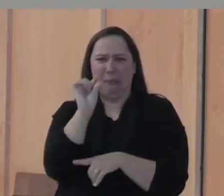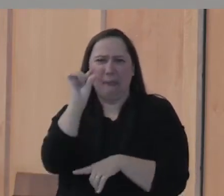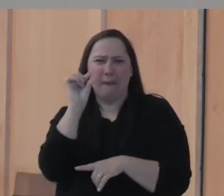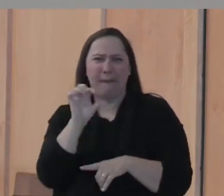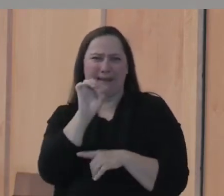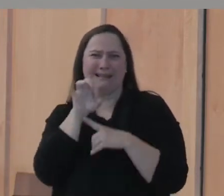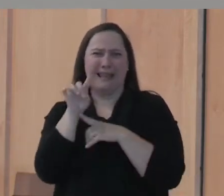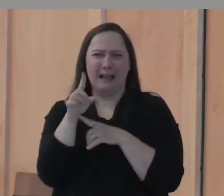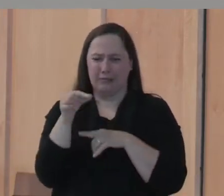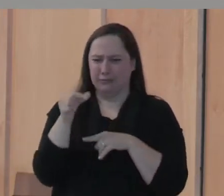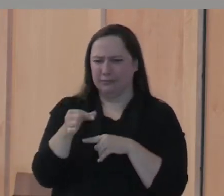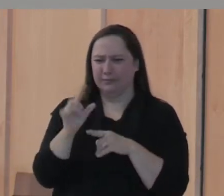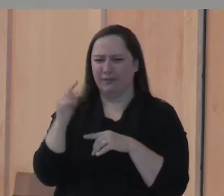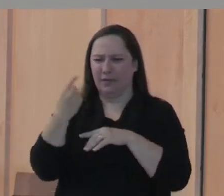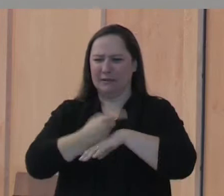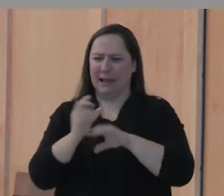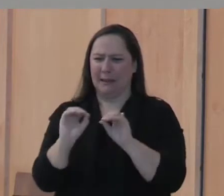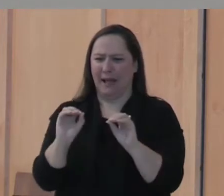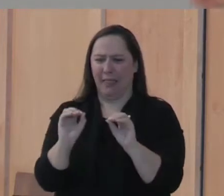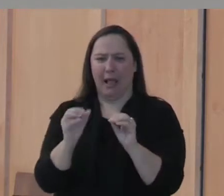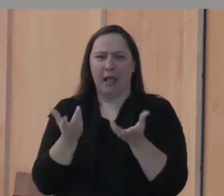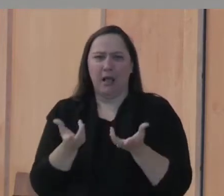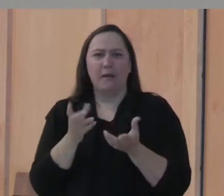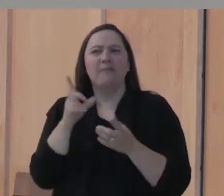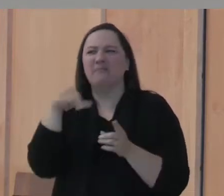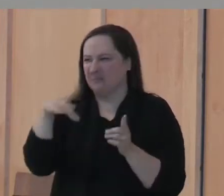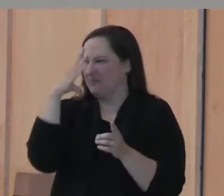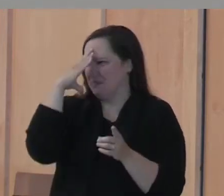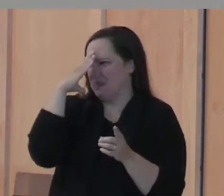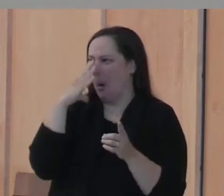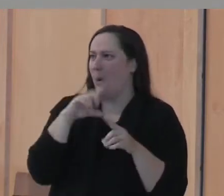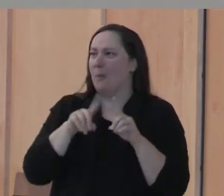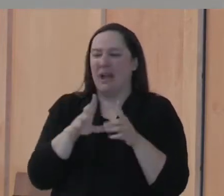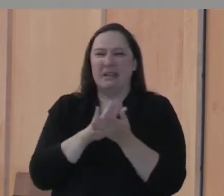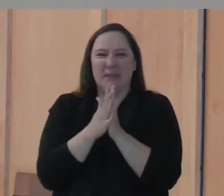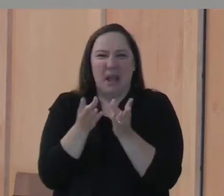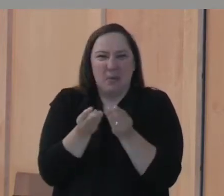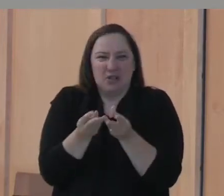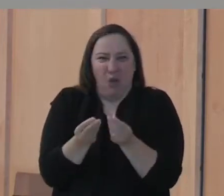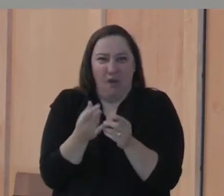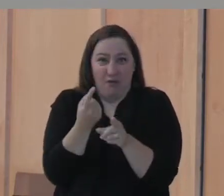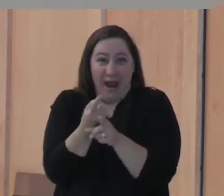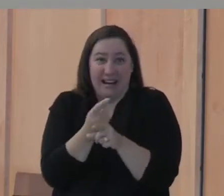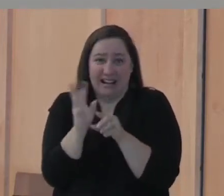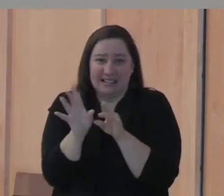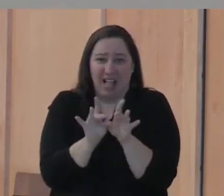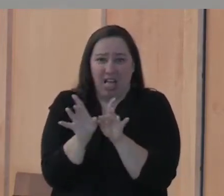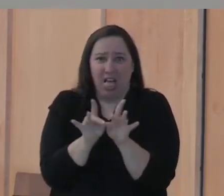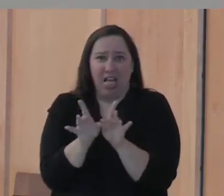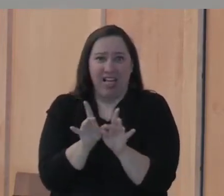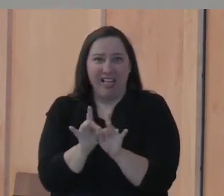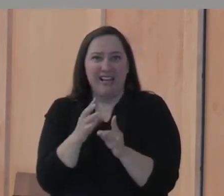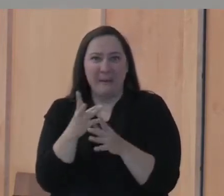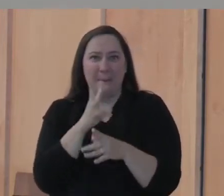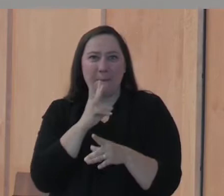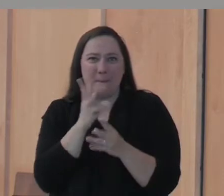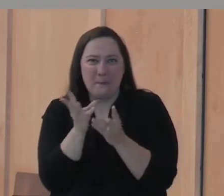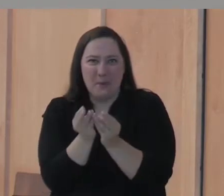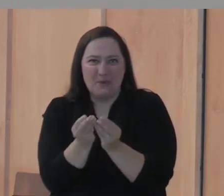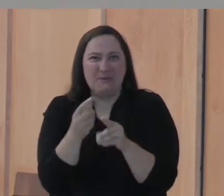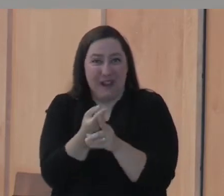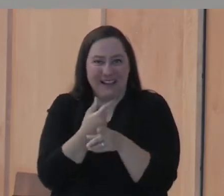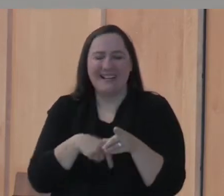whole first day, nothing happens. You probably know it's softening up as it starts to absorb some of the moisture from the soil. But on day two,